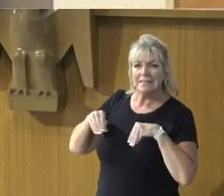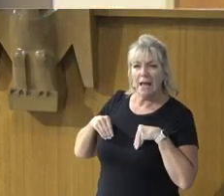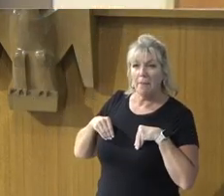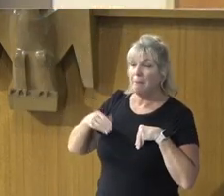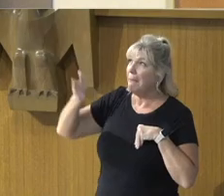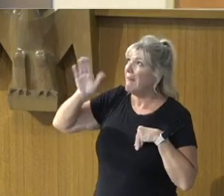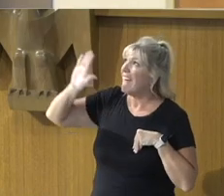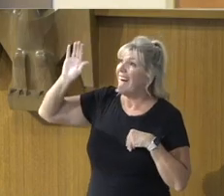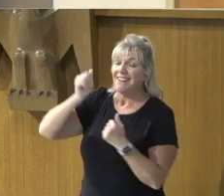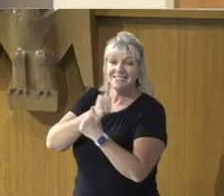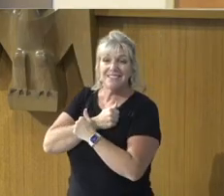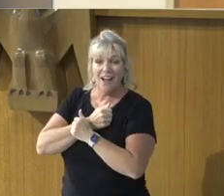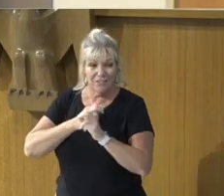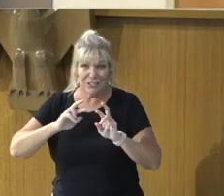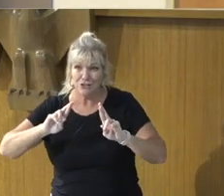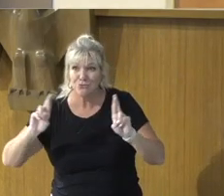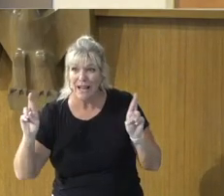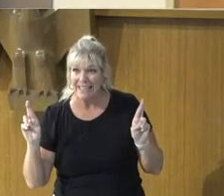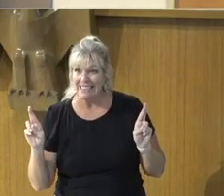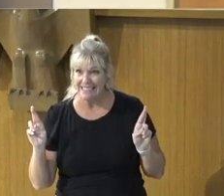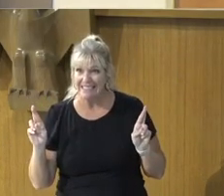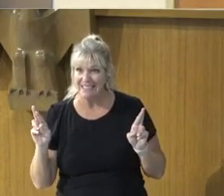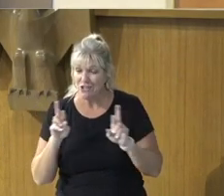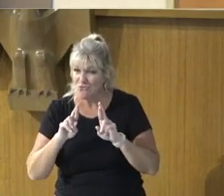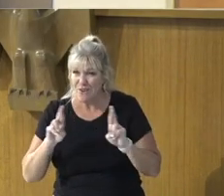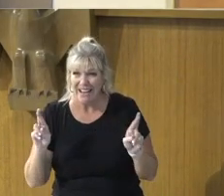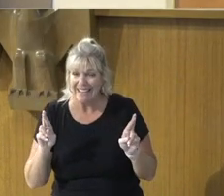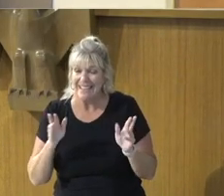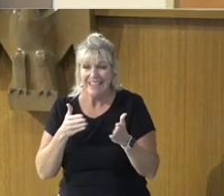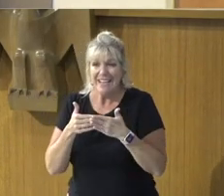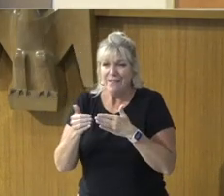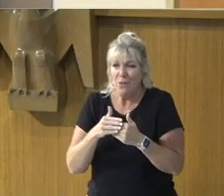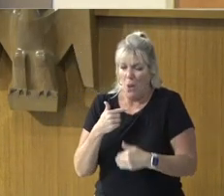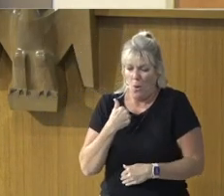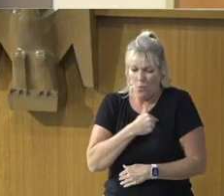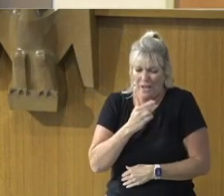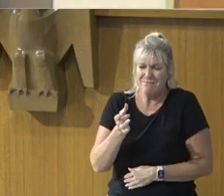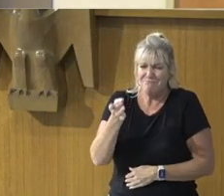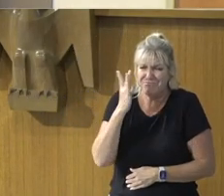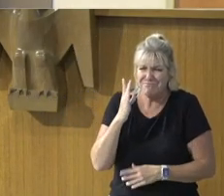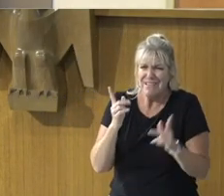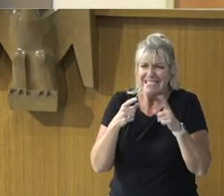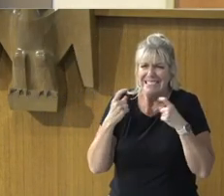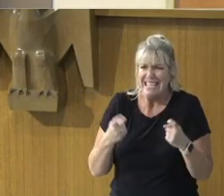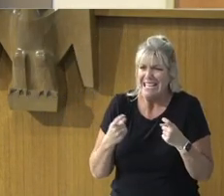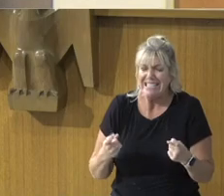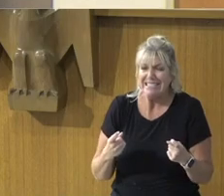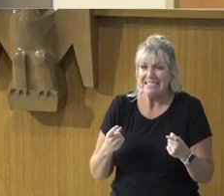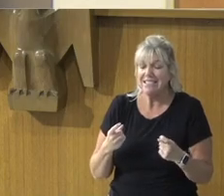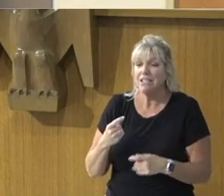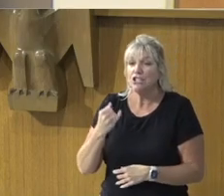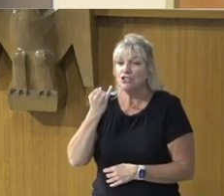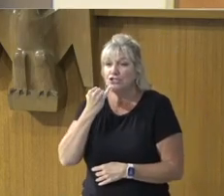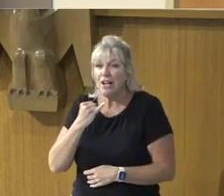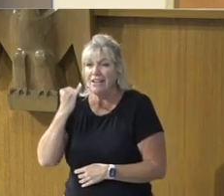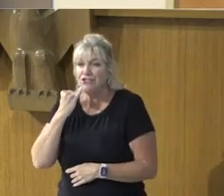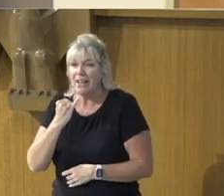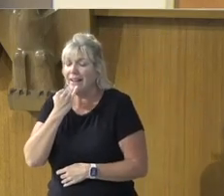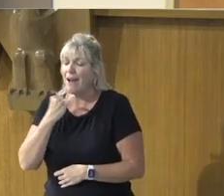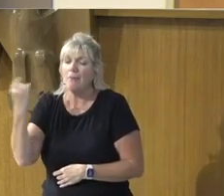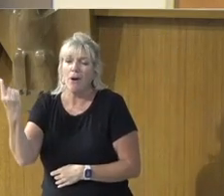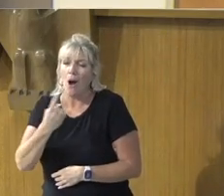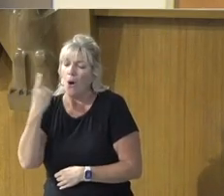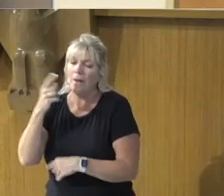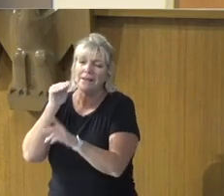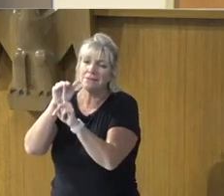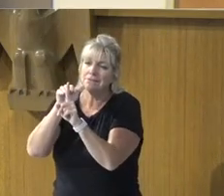Than even, Our most grievous, Of sins, Jen, And Jacob, Remind us of that, Again,